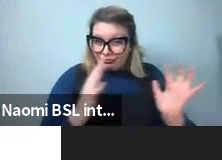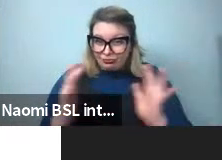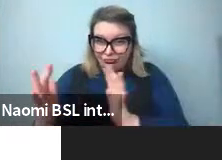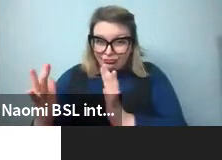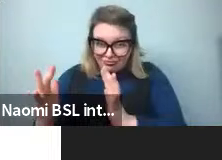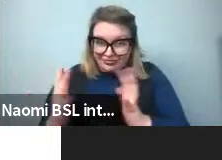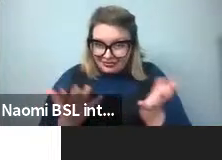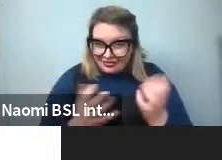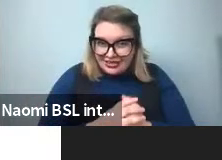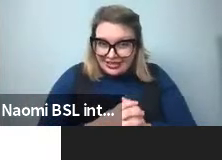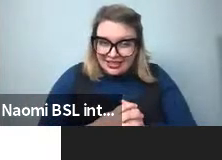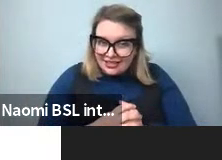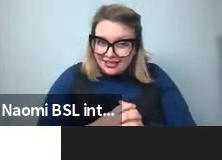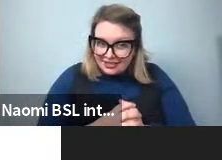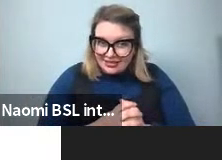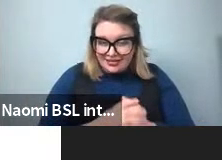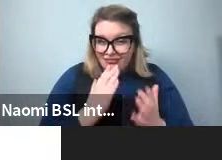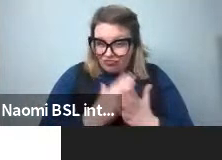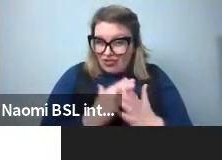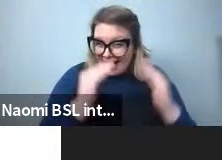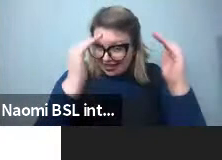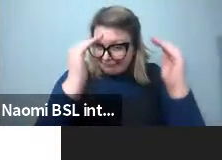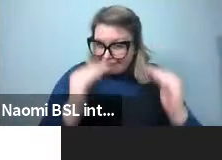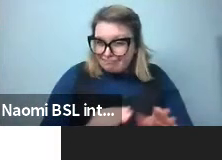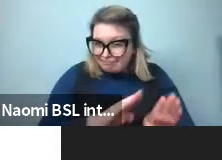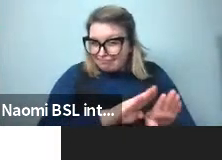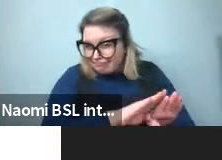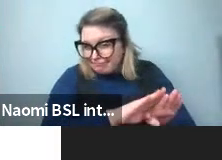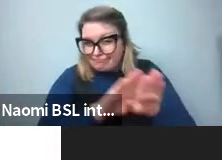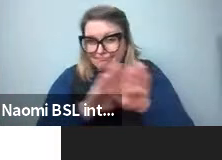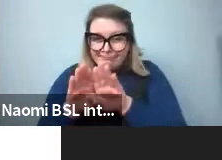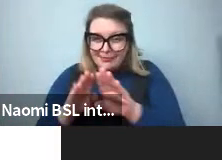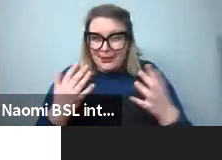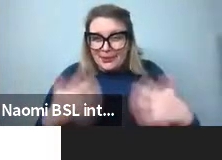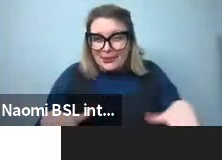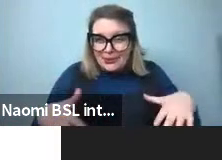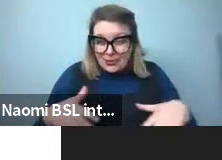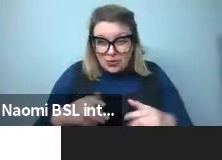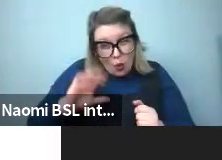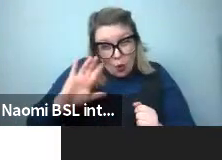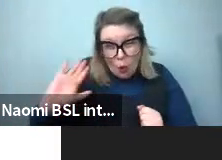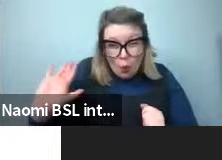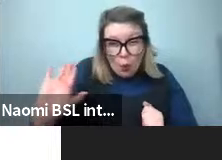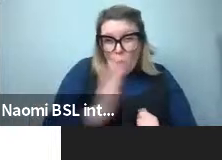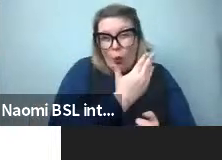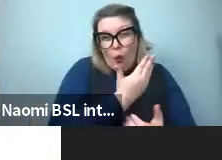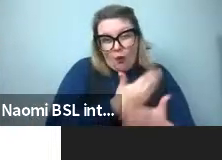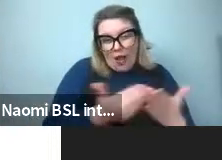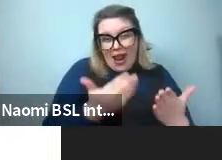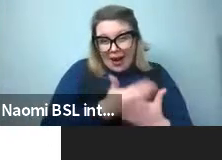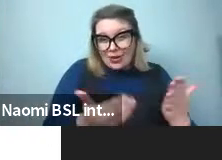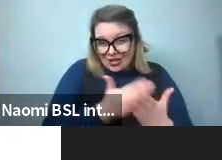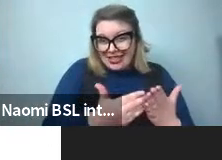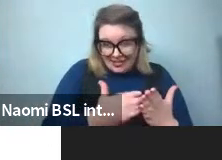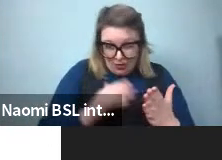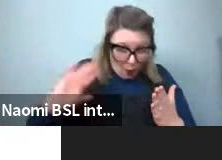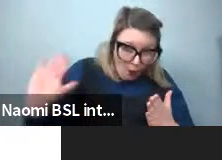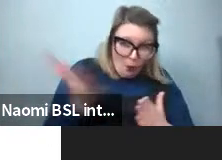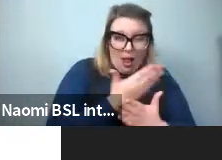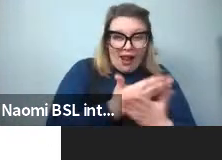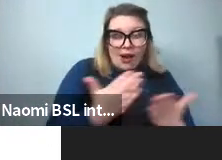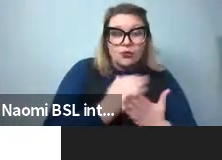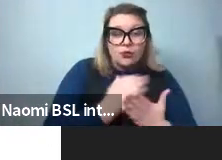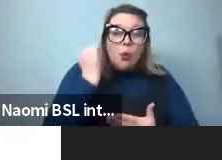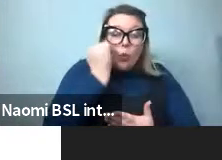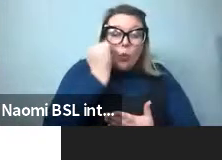whole world color survey and English and Spanish. And so amazingly, all languages are highly correlated in their rank ordering. Warm colors are easier to convey